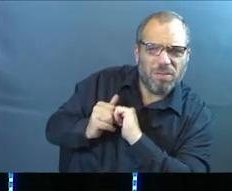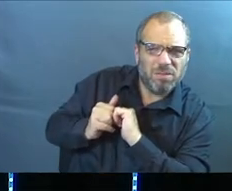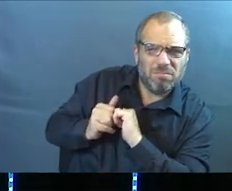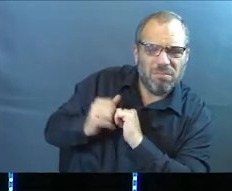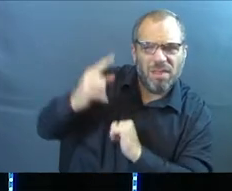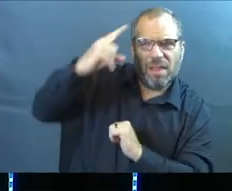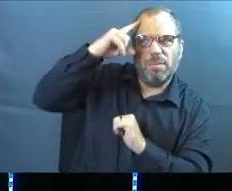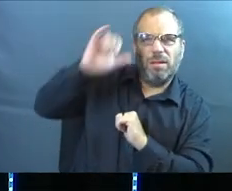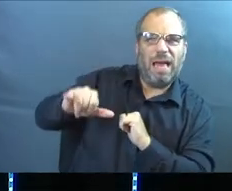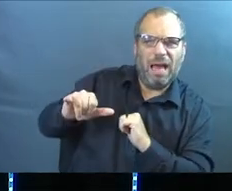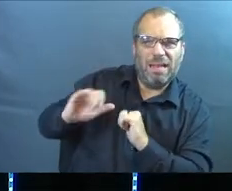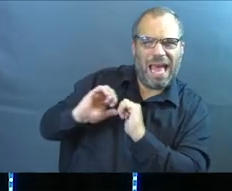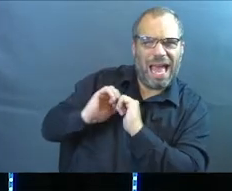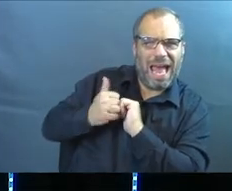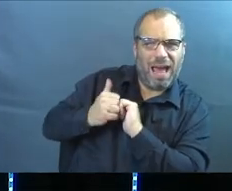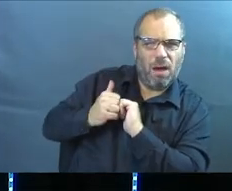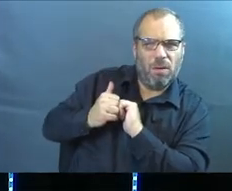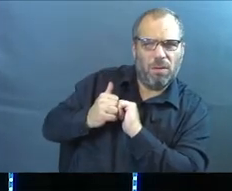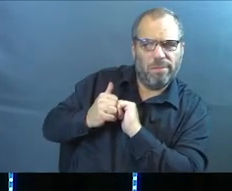confront it?